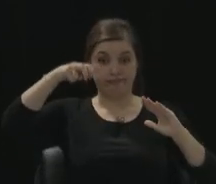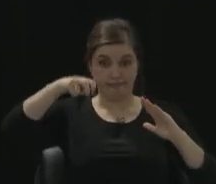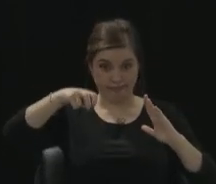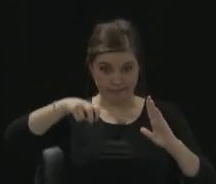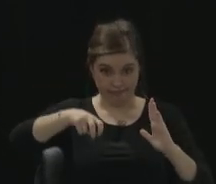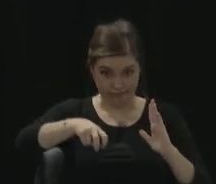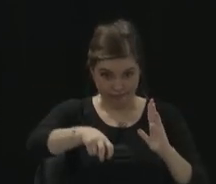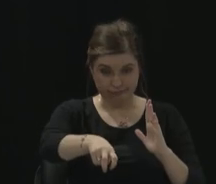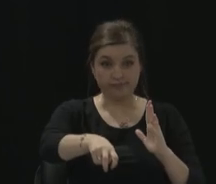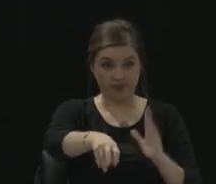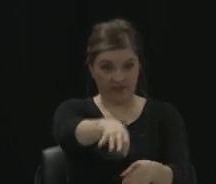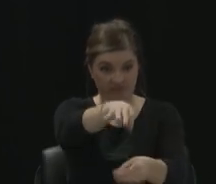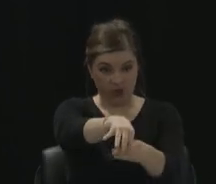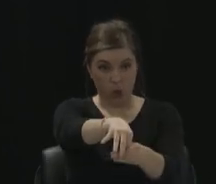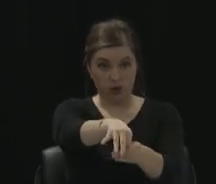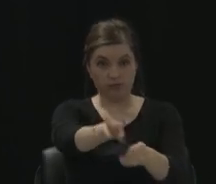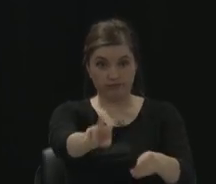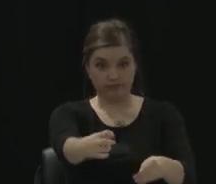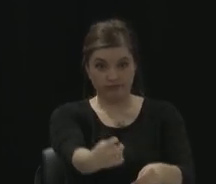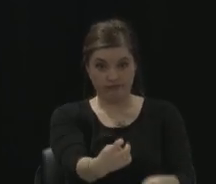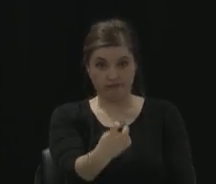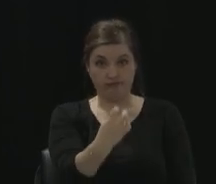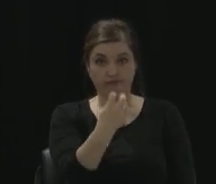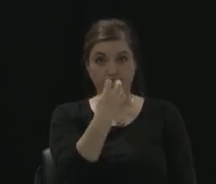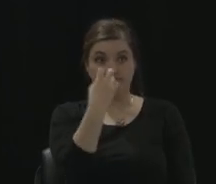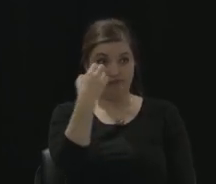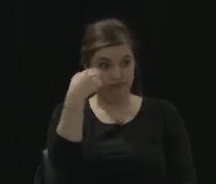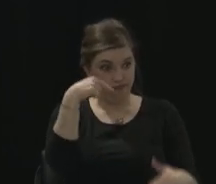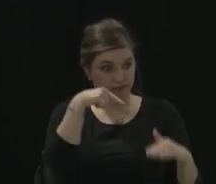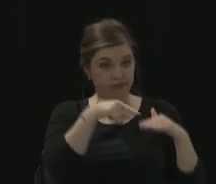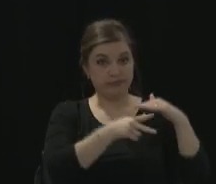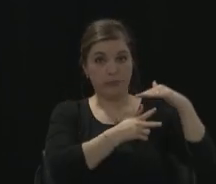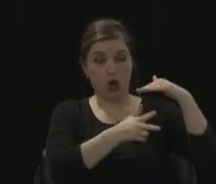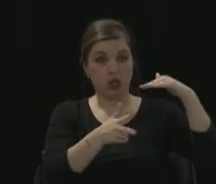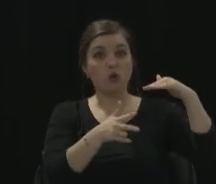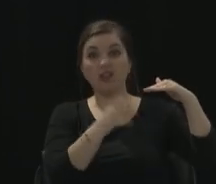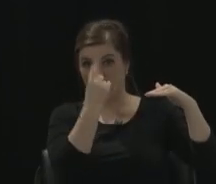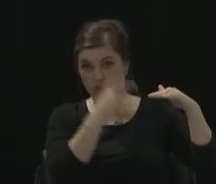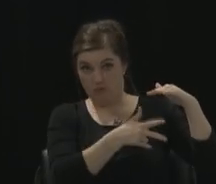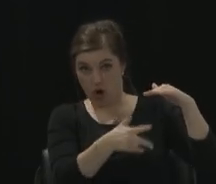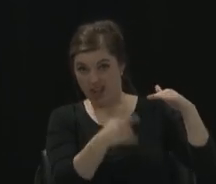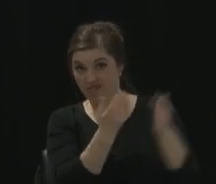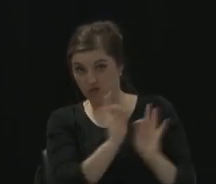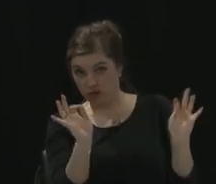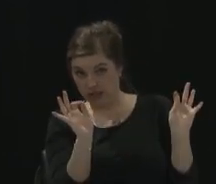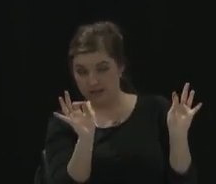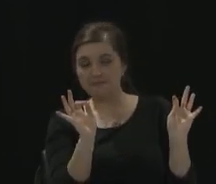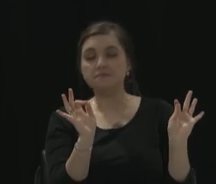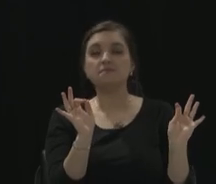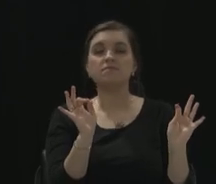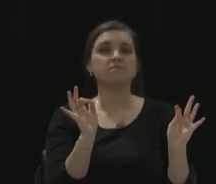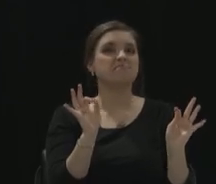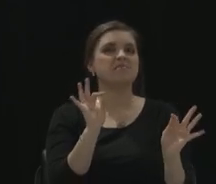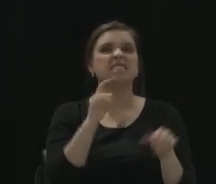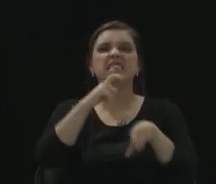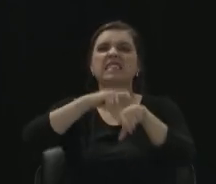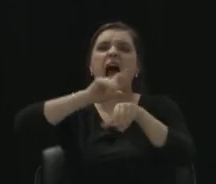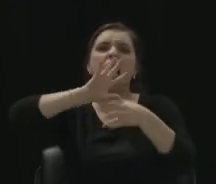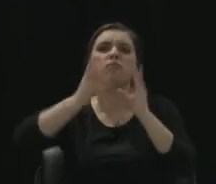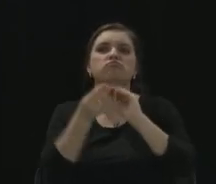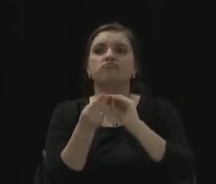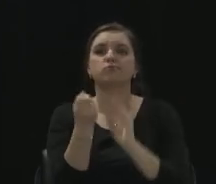get back up to the escalators and get back into the parking garage, plus you get free parking, is like 12 minutes.